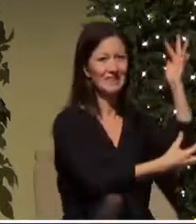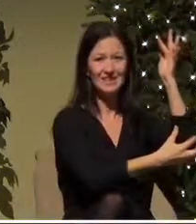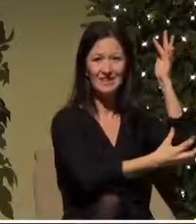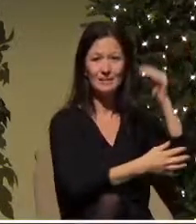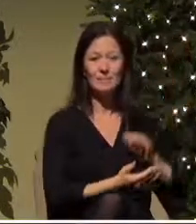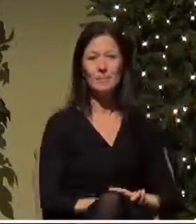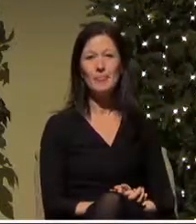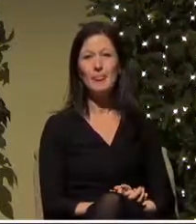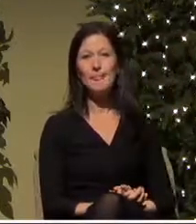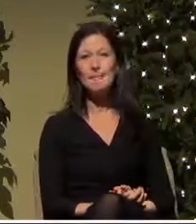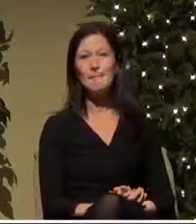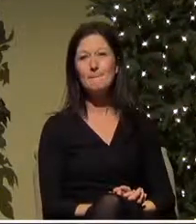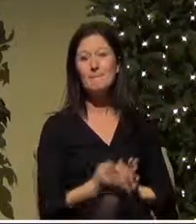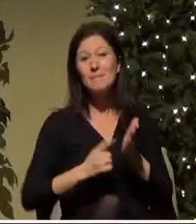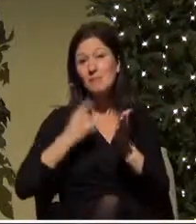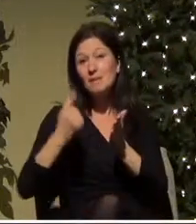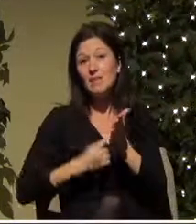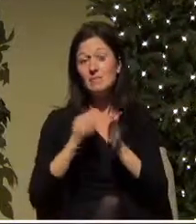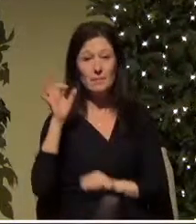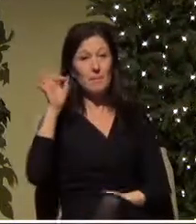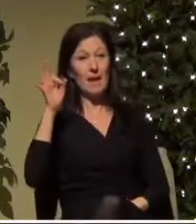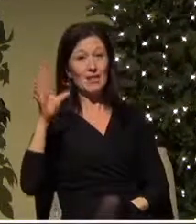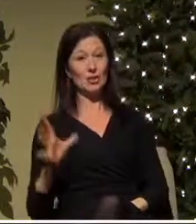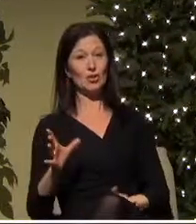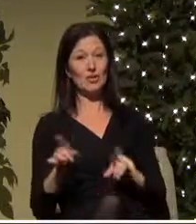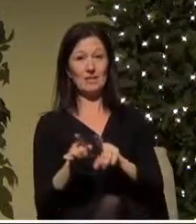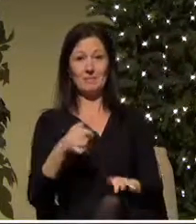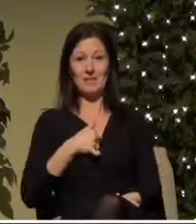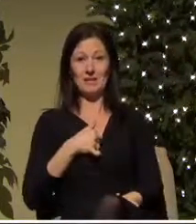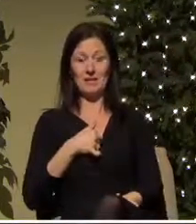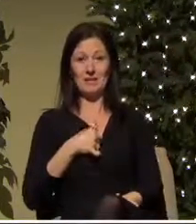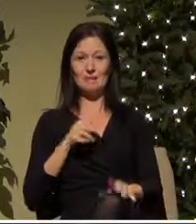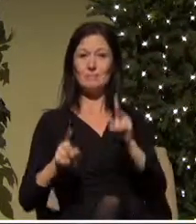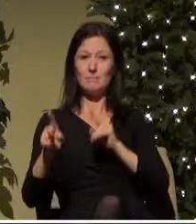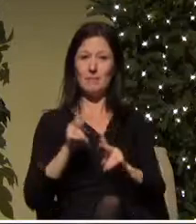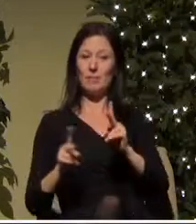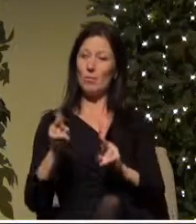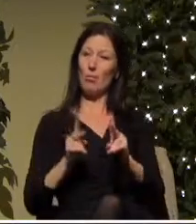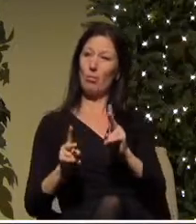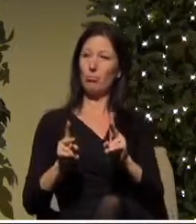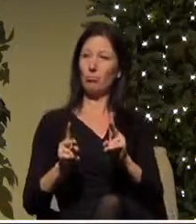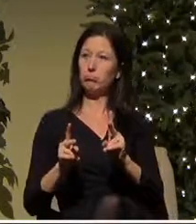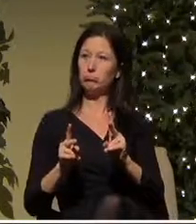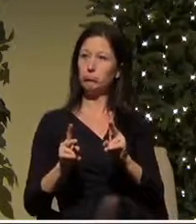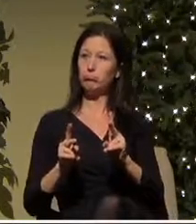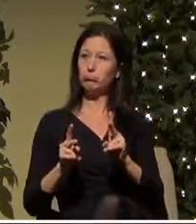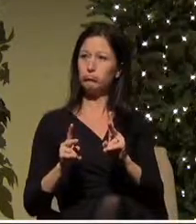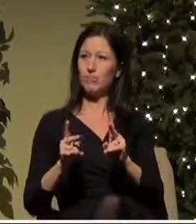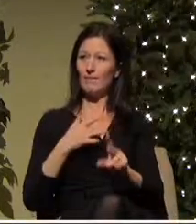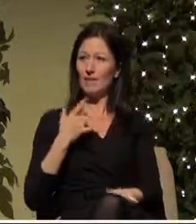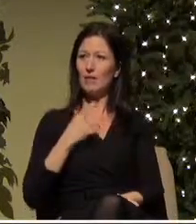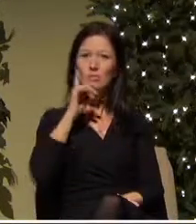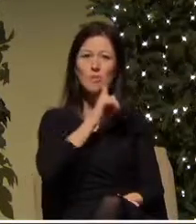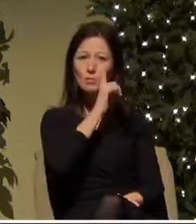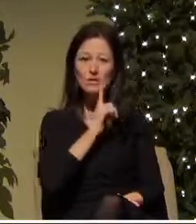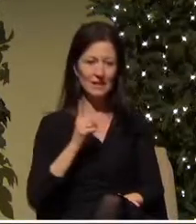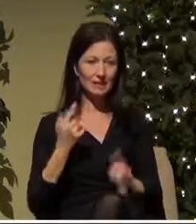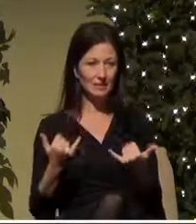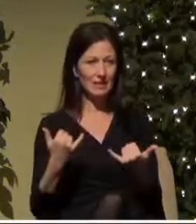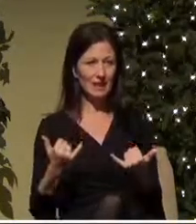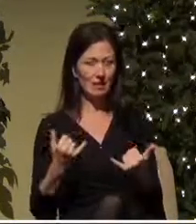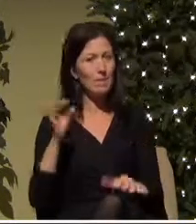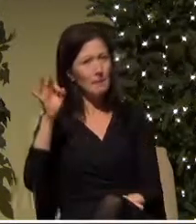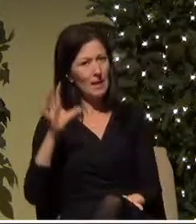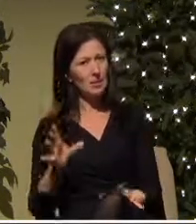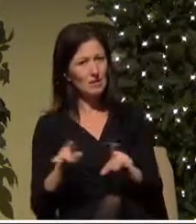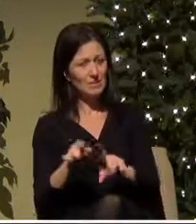times a pastor like me might talk about the loneliness that people experience and we might pray for those who are experiencing it